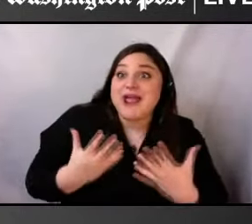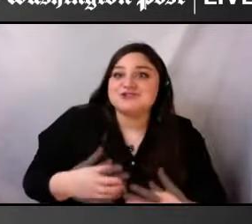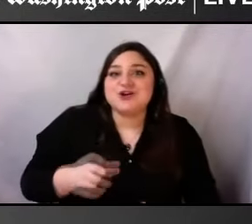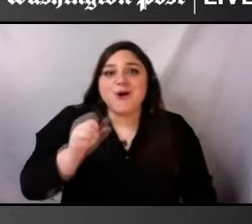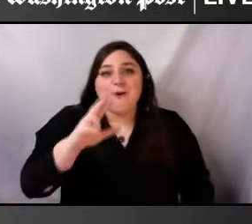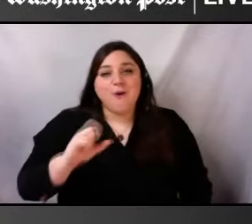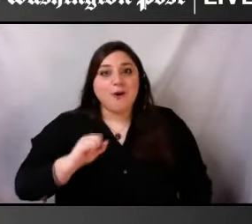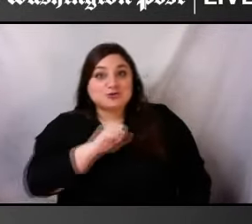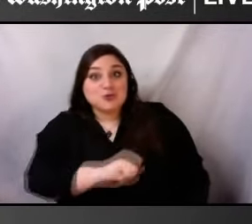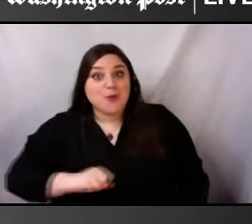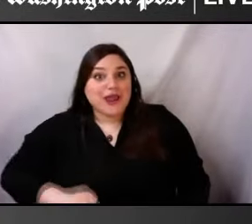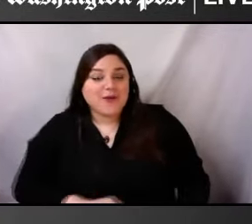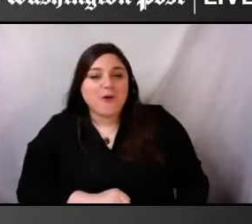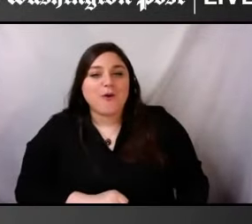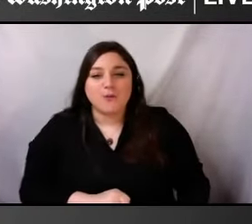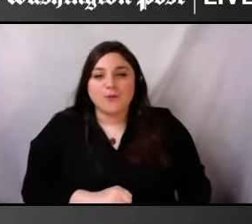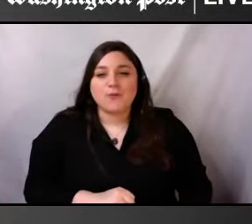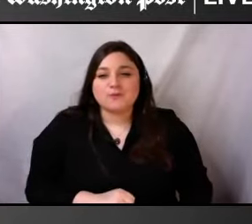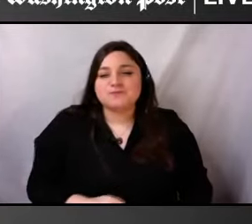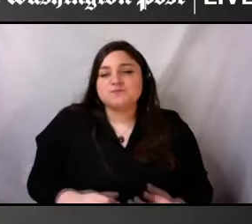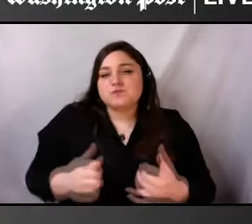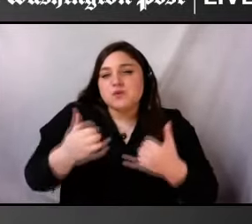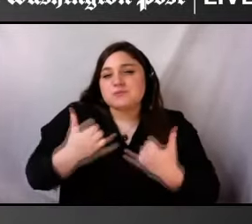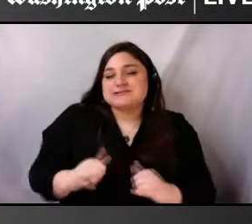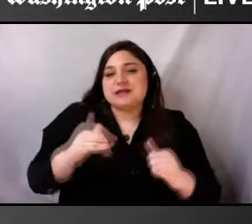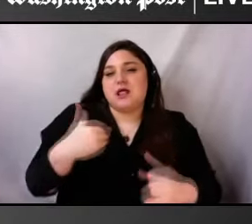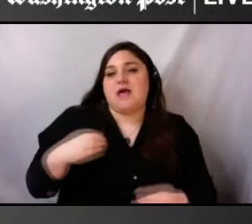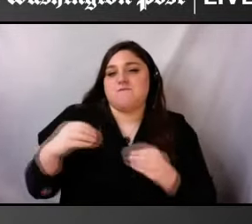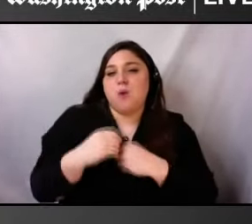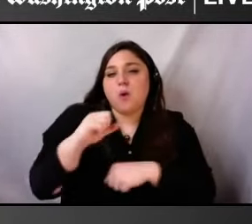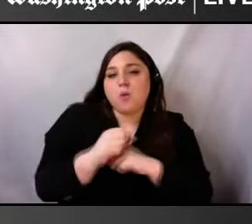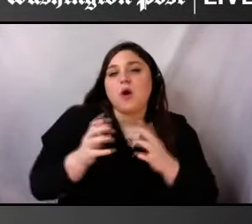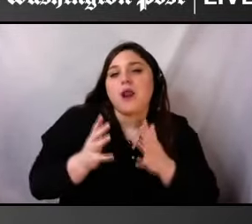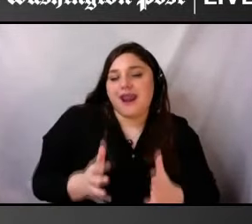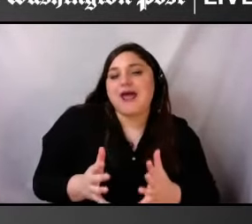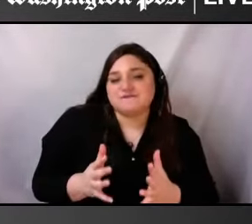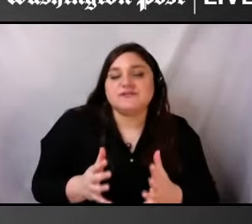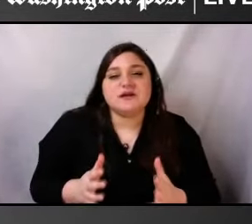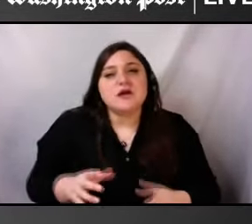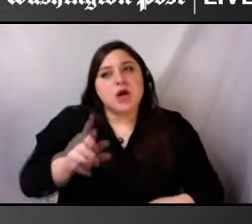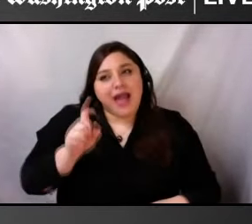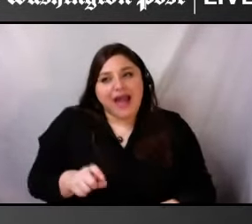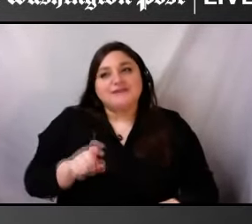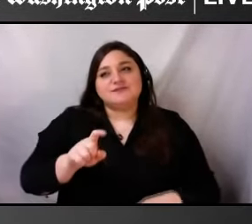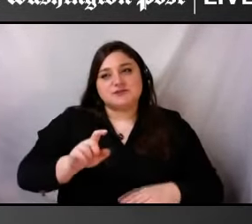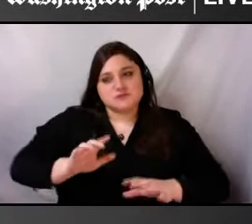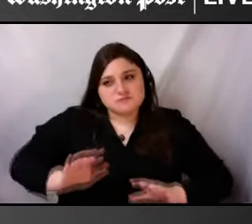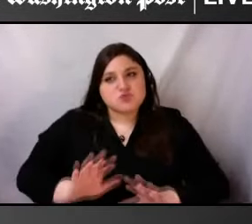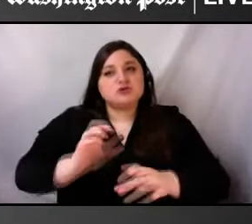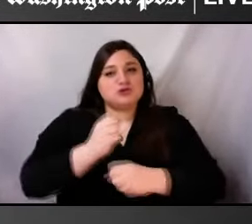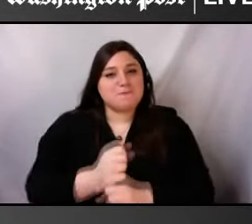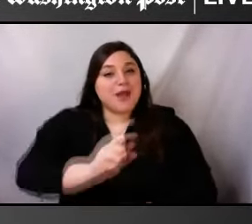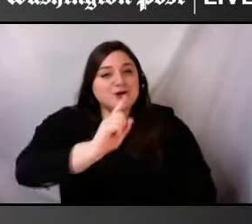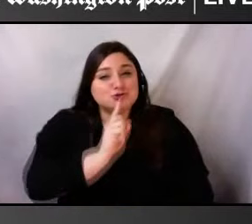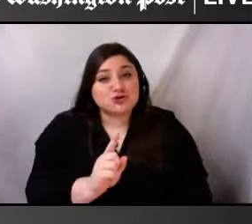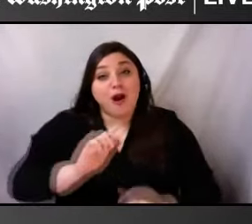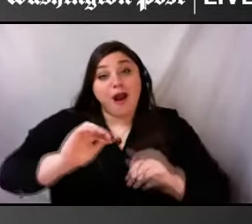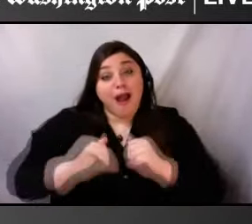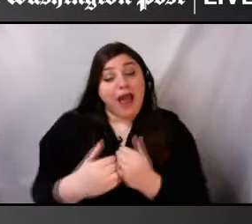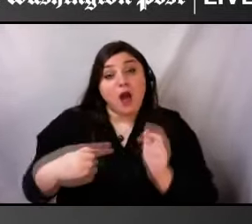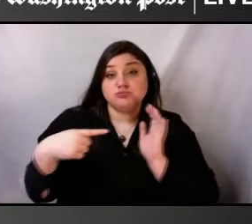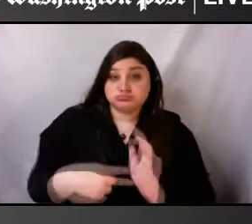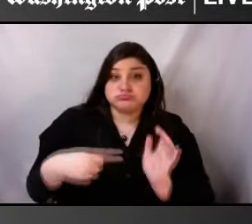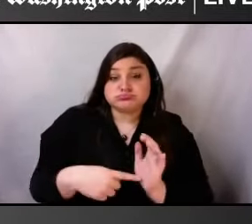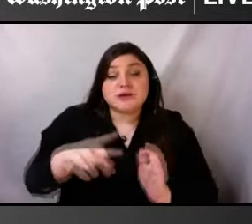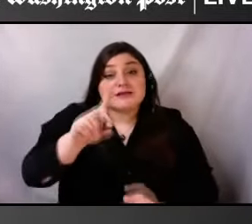there's there's more to be done. And just ensuring that disabled people are depicted really fully and wholly